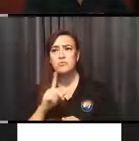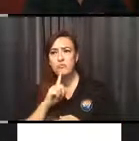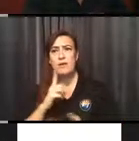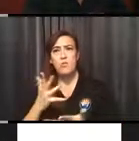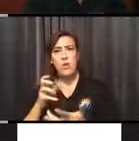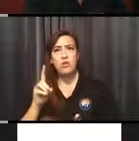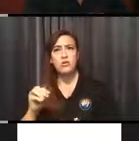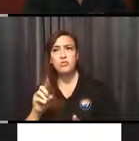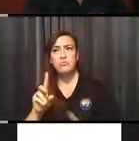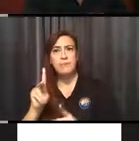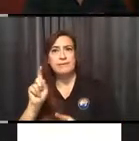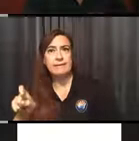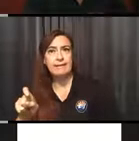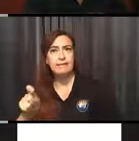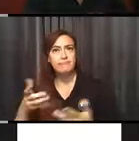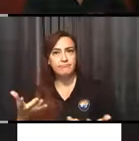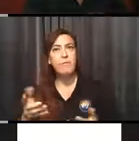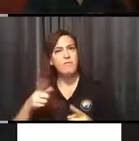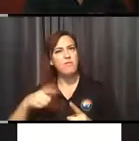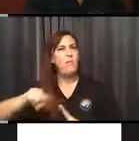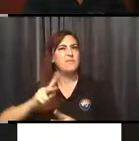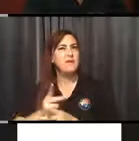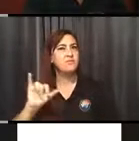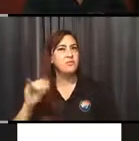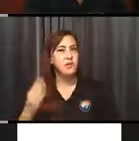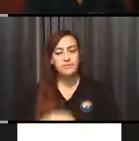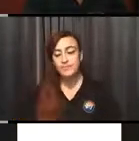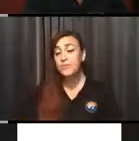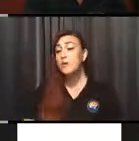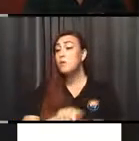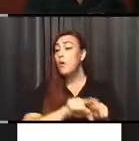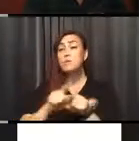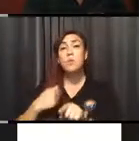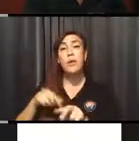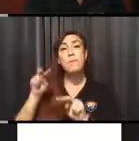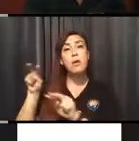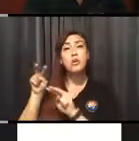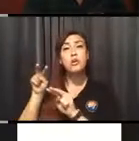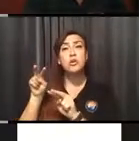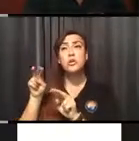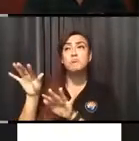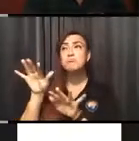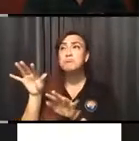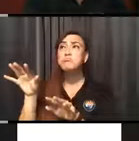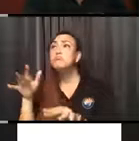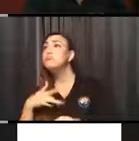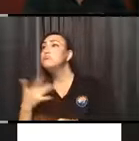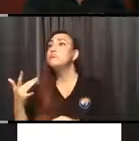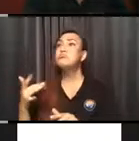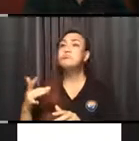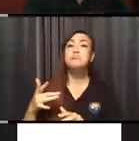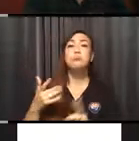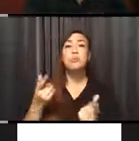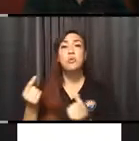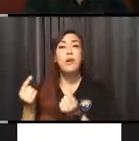So we also monitor what's going on out there as far as workforce